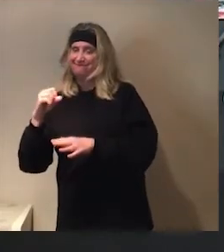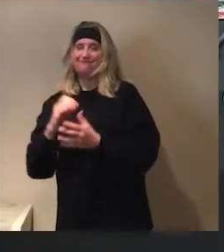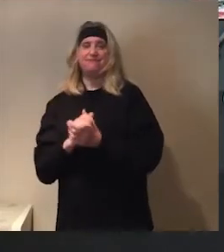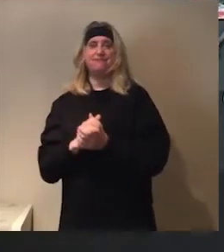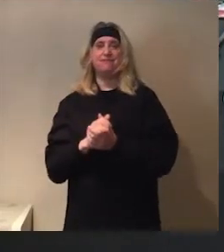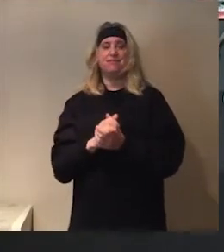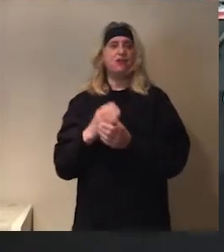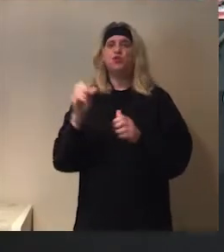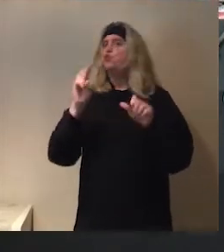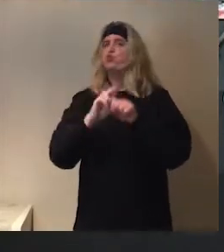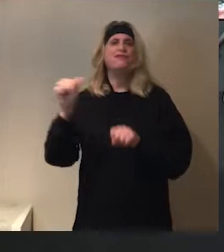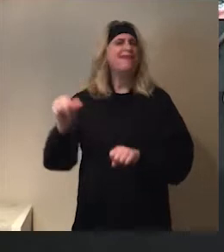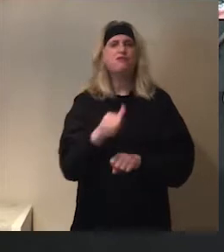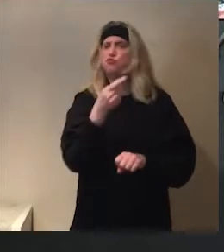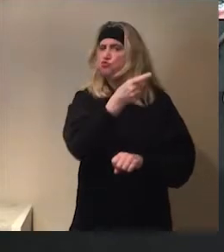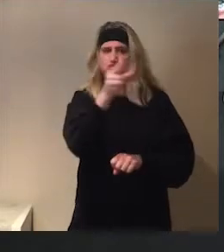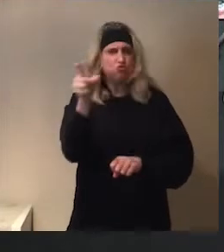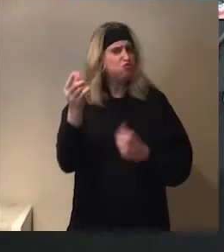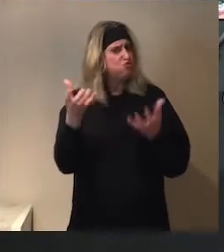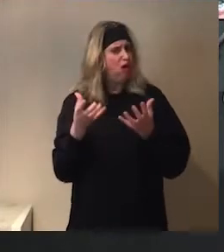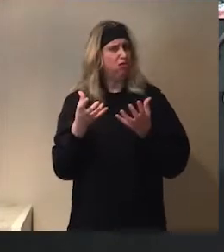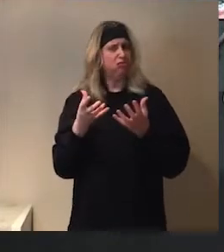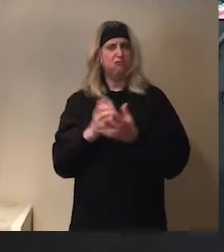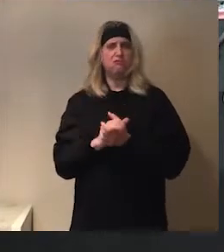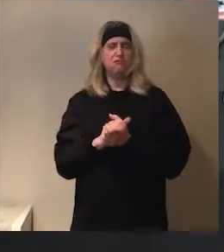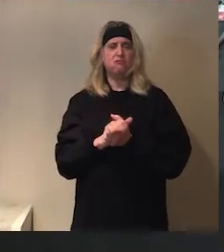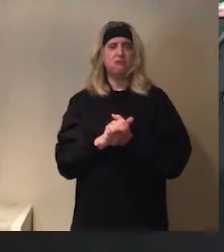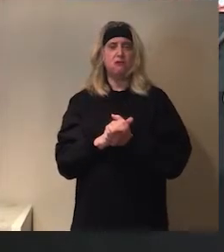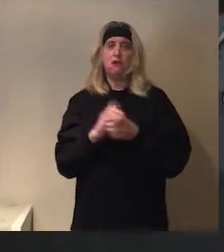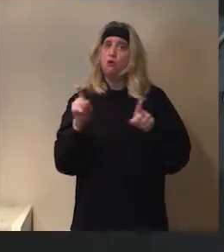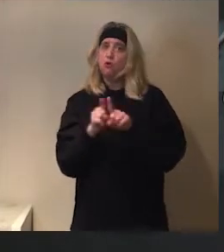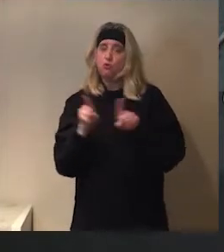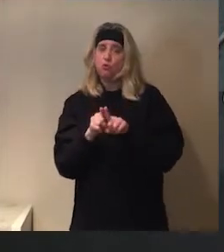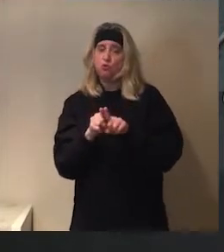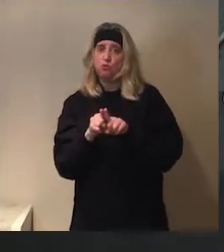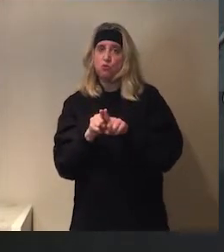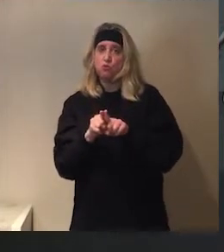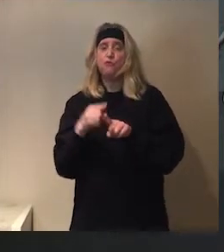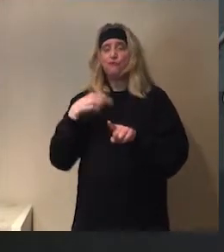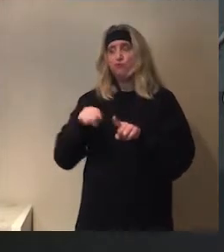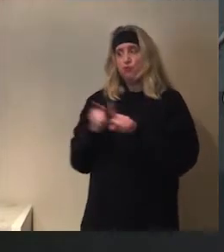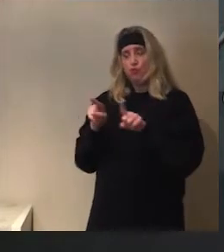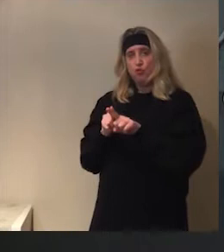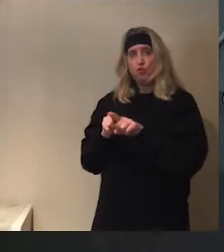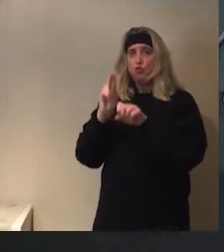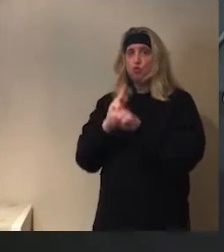And you can use any color that you want. That's right. And we're also using